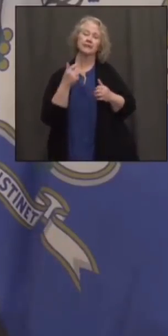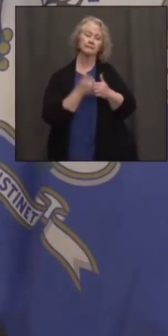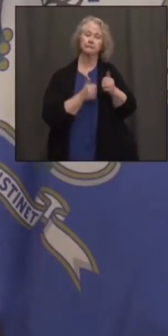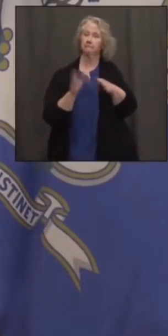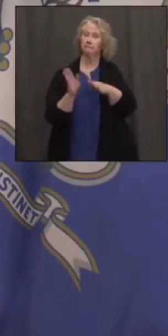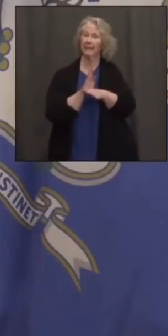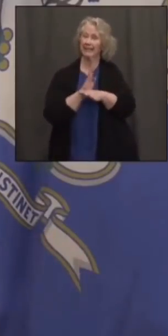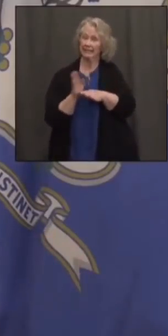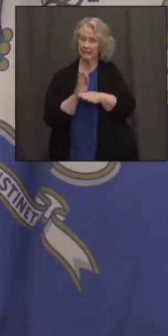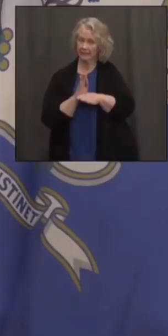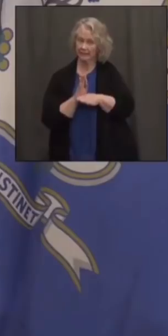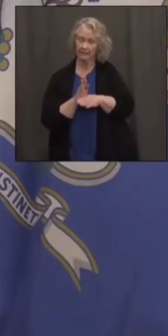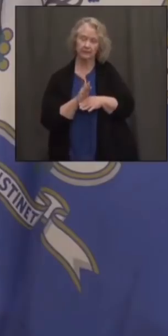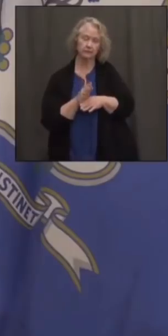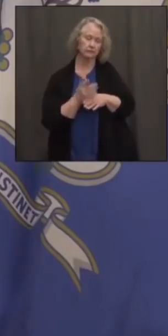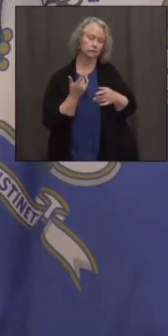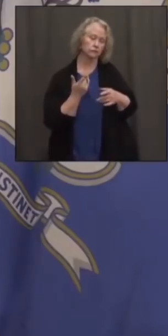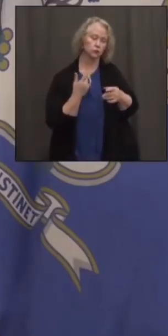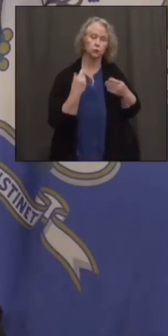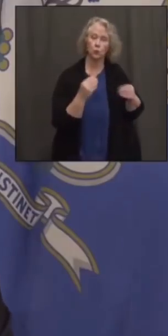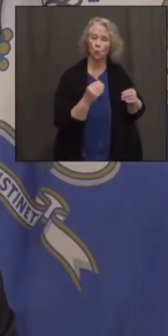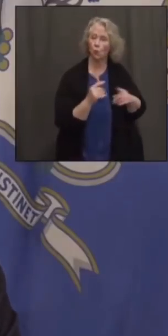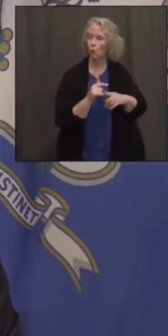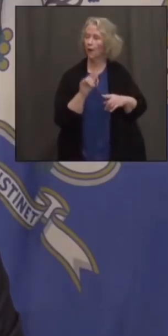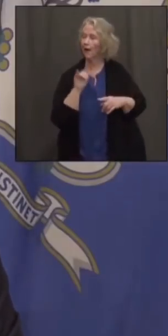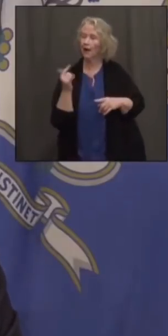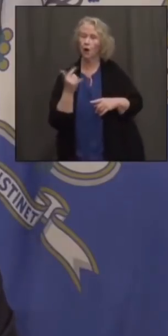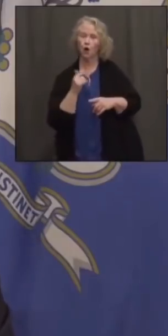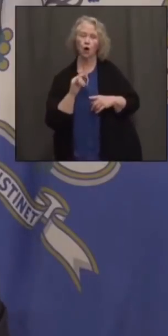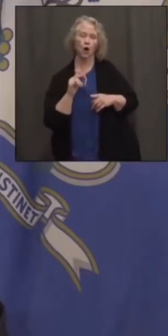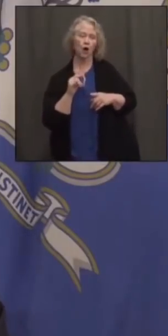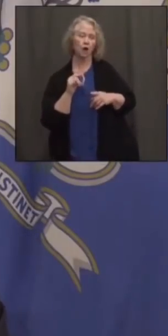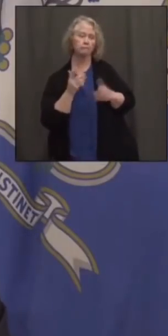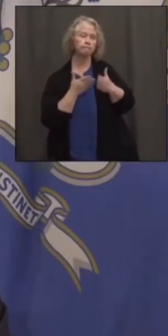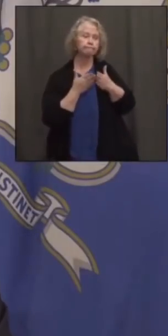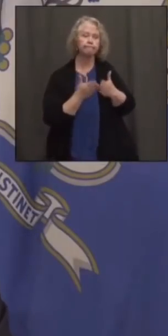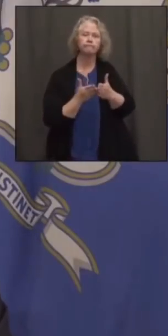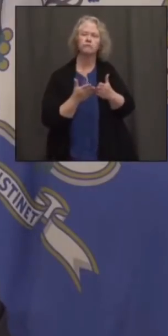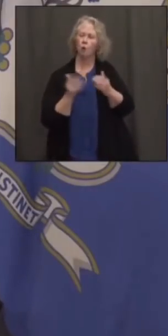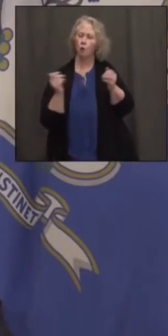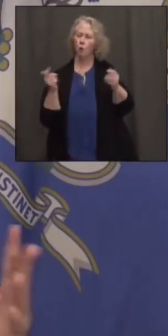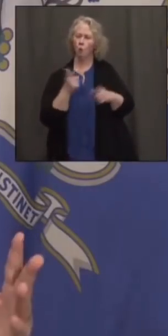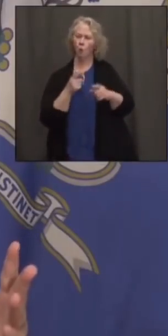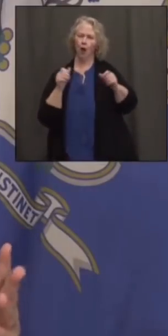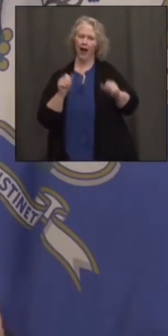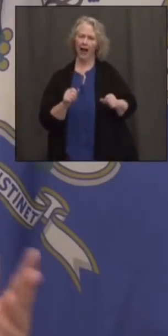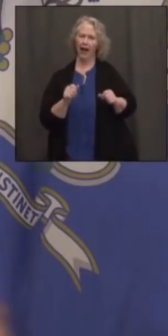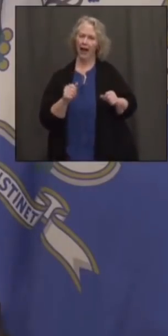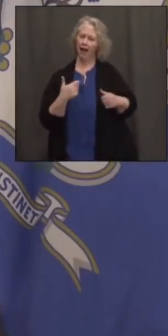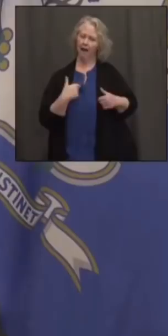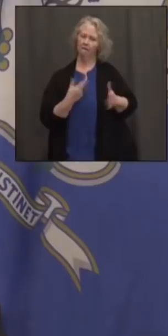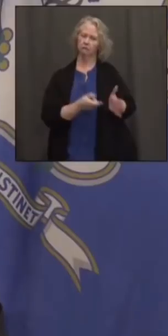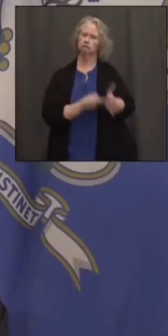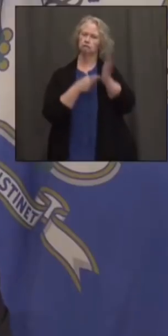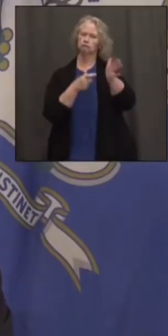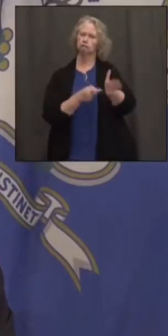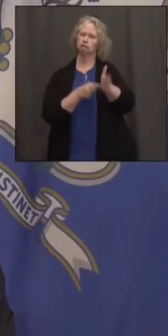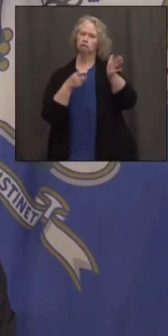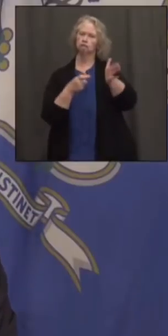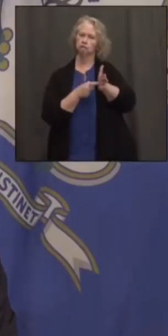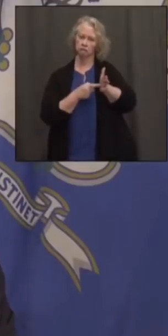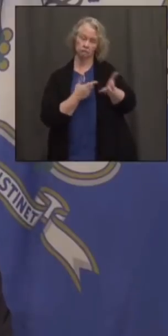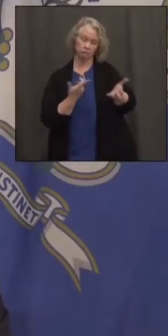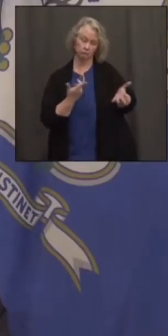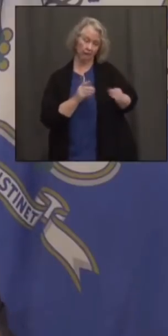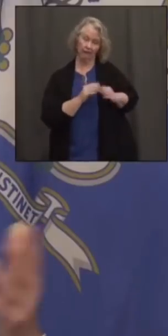each business, each cruise line, each airline, they all have the right to have different sets of parameters. Obviously, the cruise